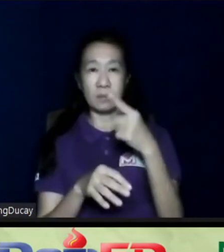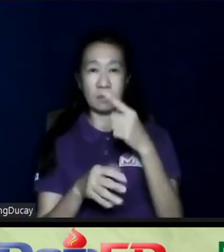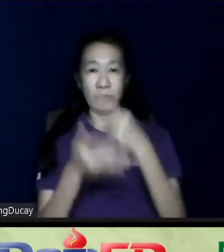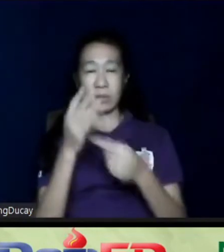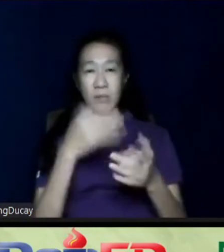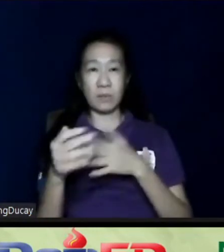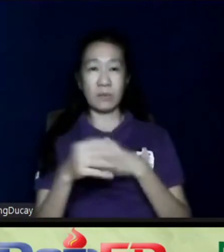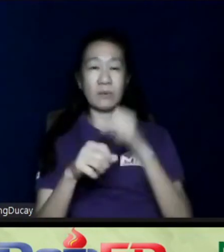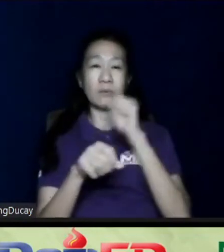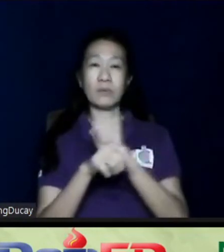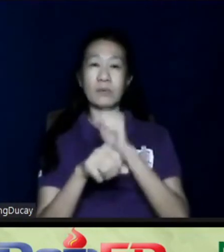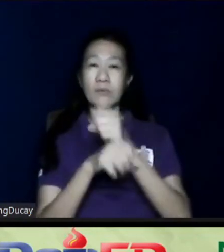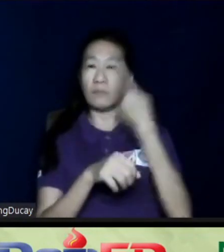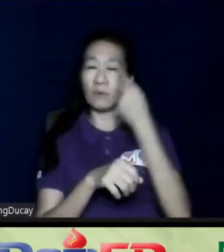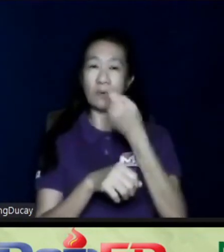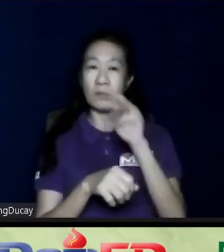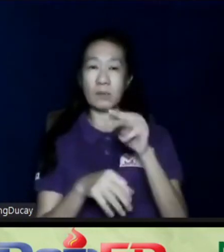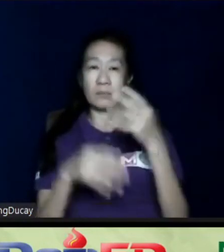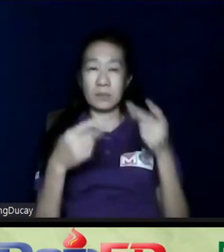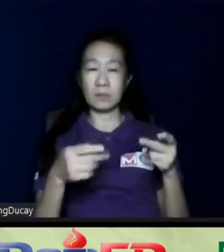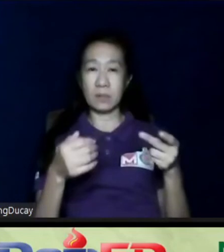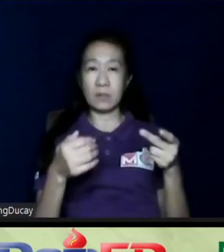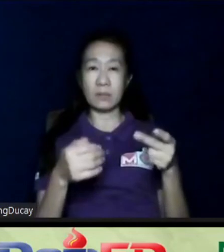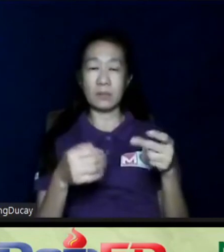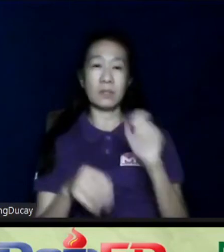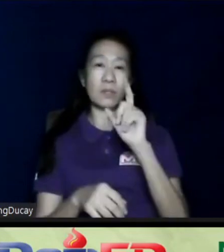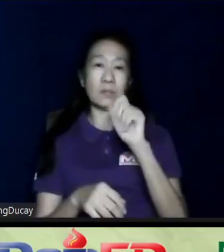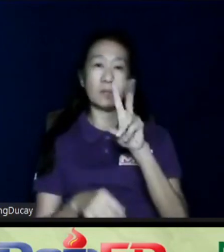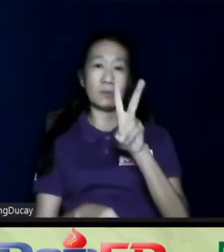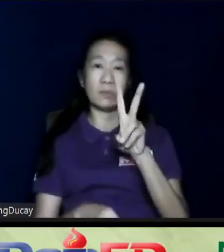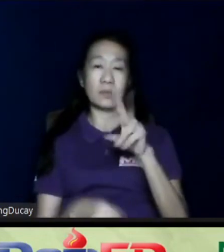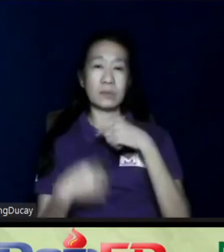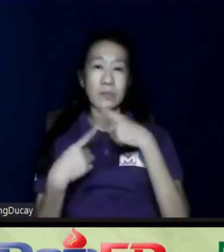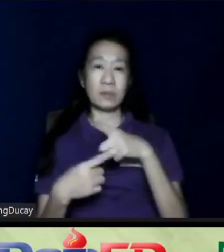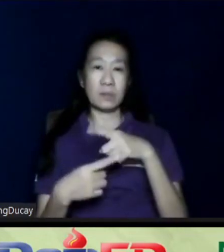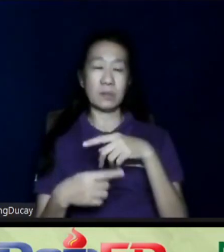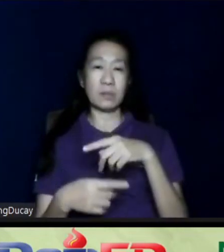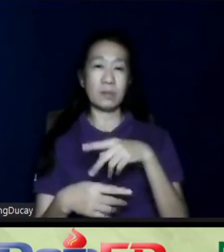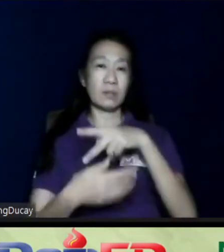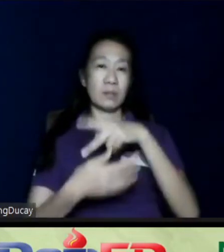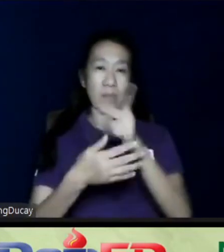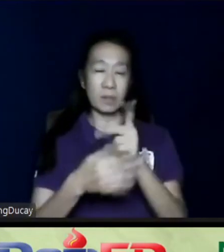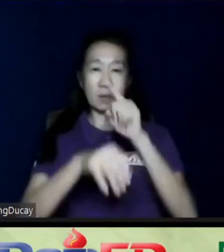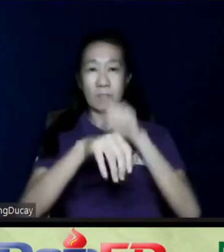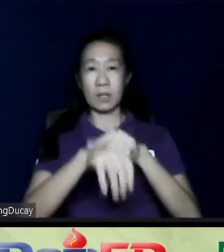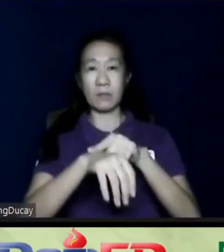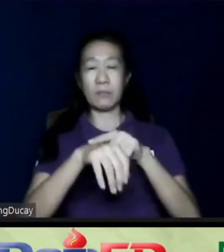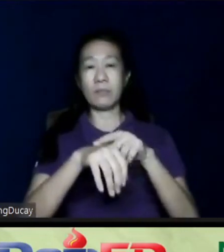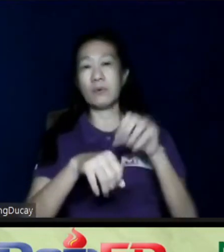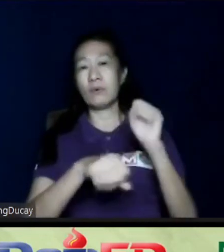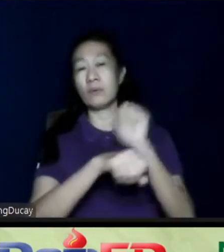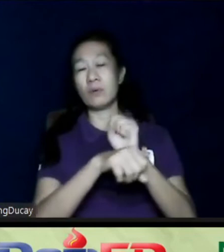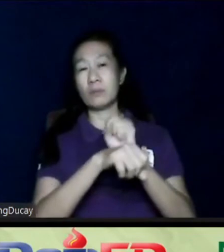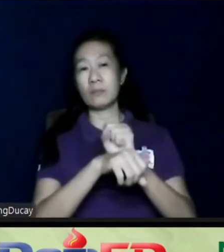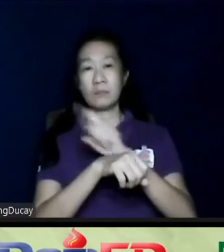works for them. So, right now, out of the 11, two are still on part-time work because that is their preference. They